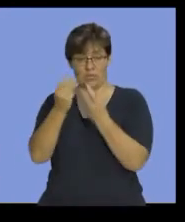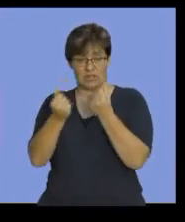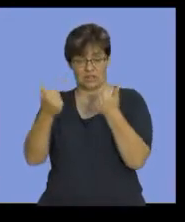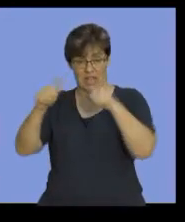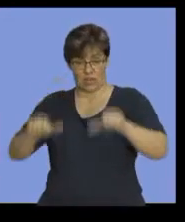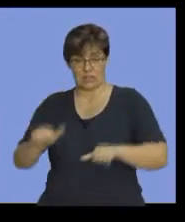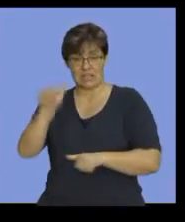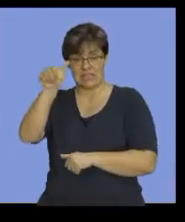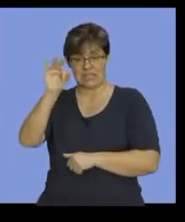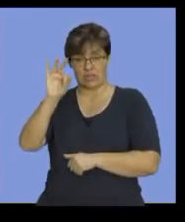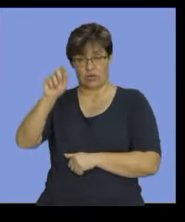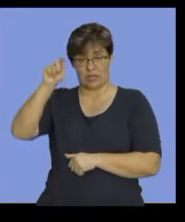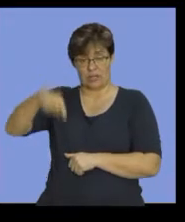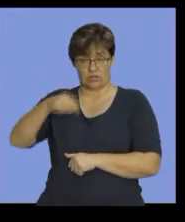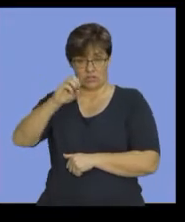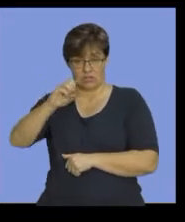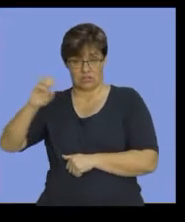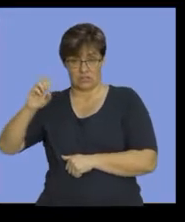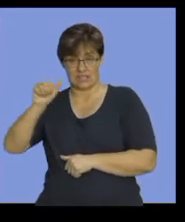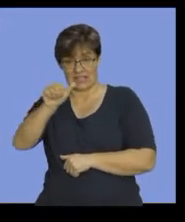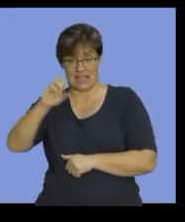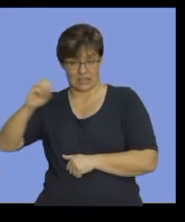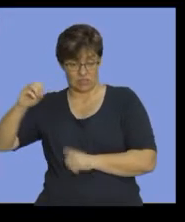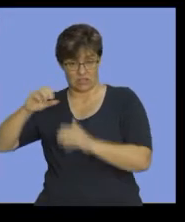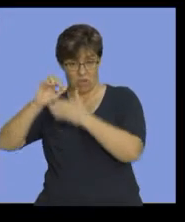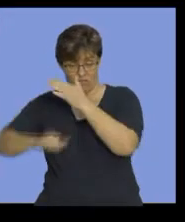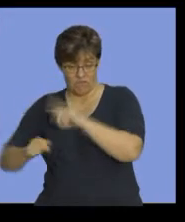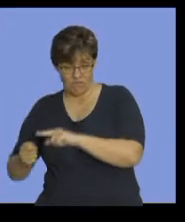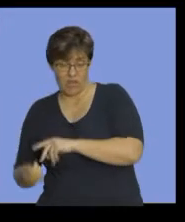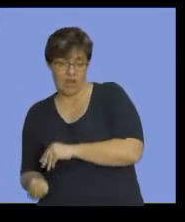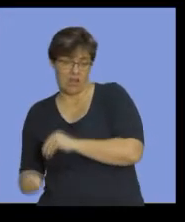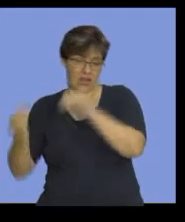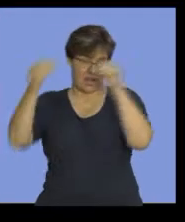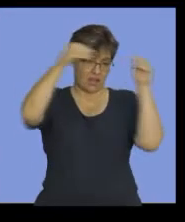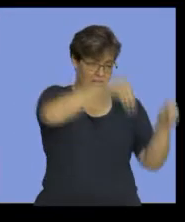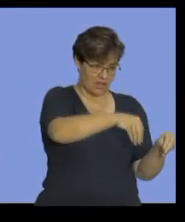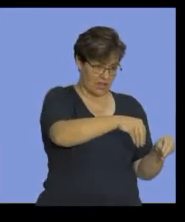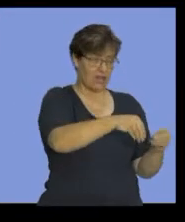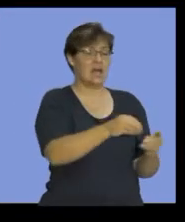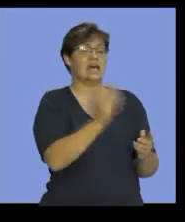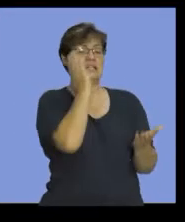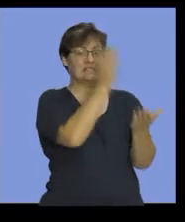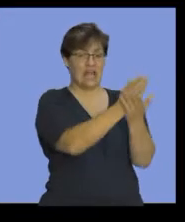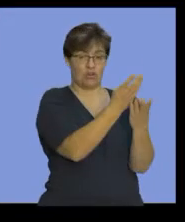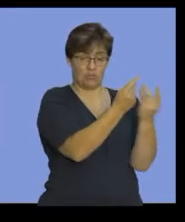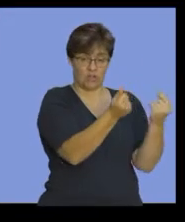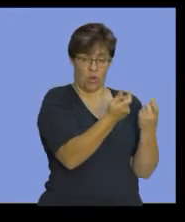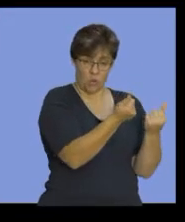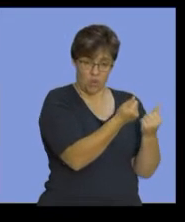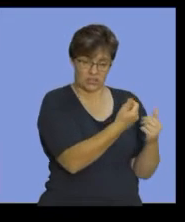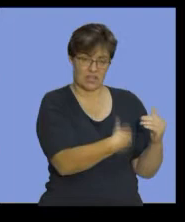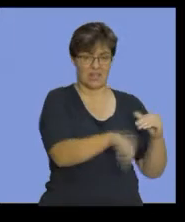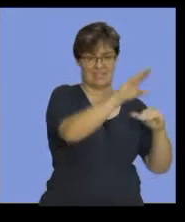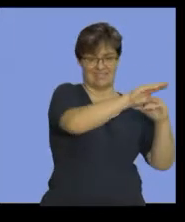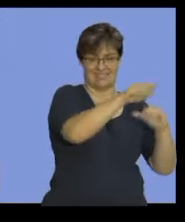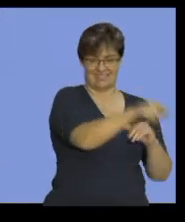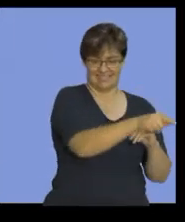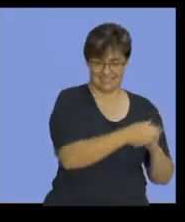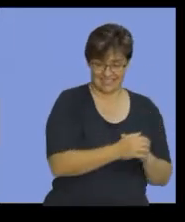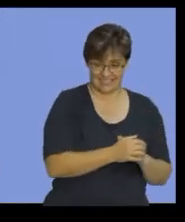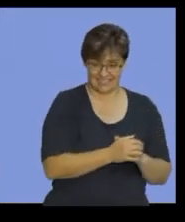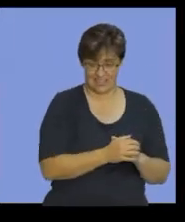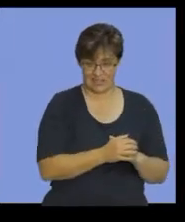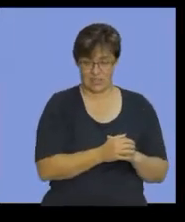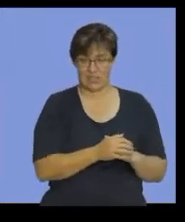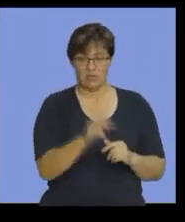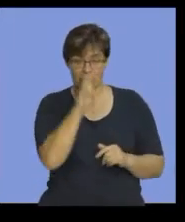63,600, and I debit my direct materials cost. Watch this entry. There